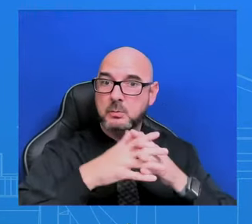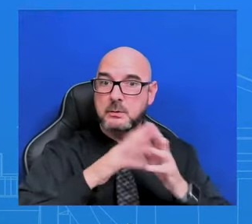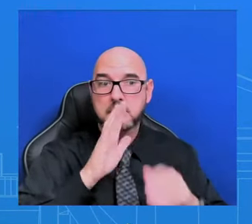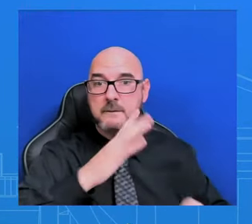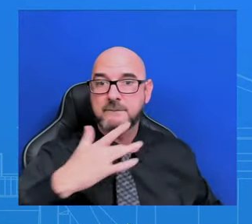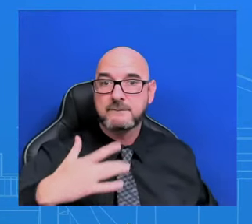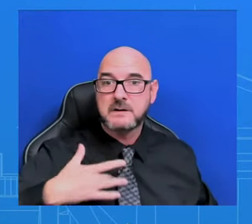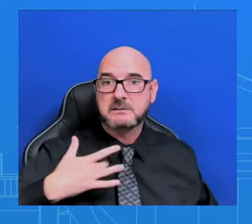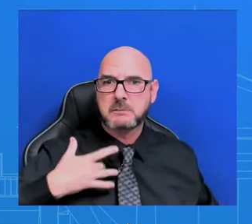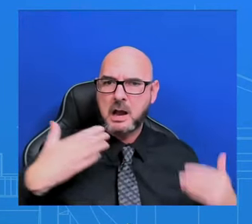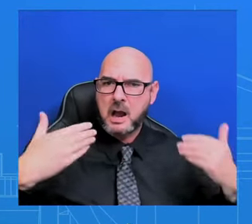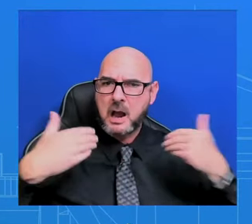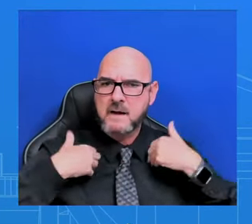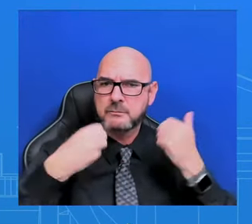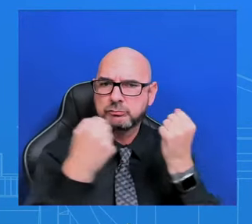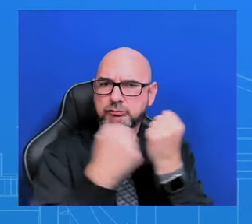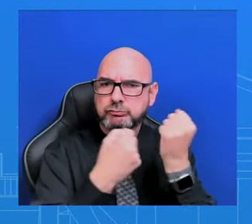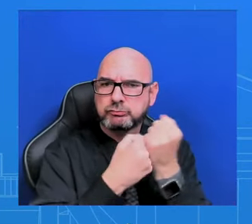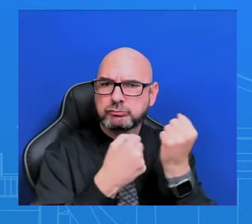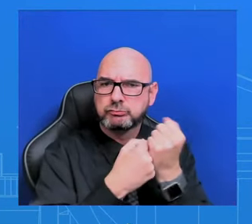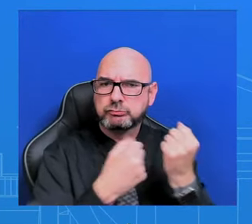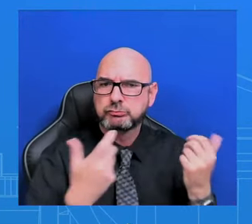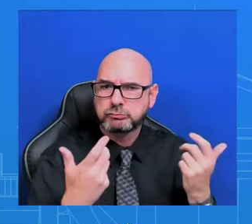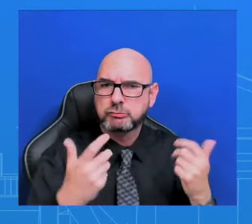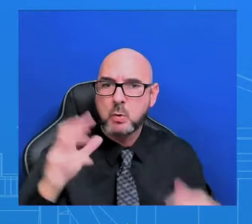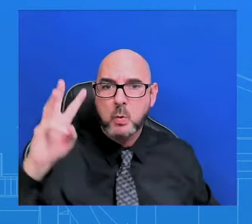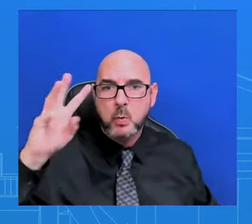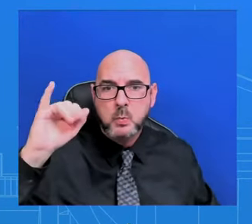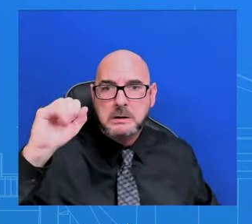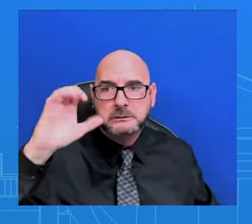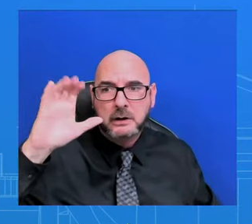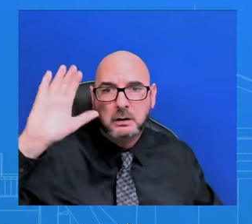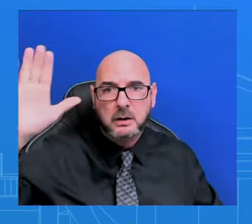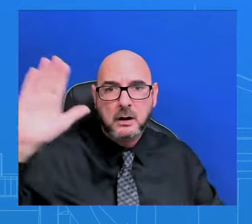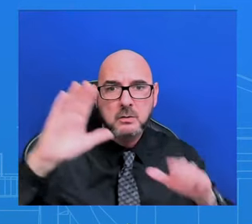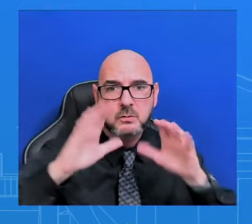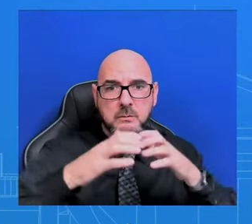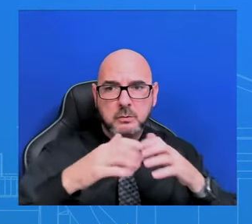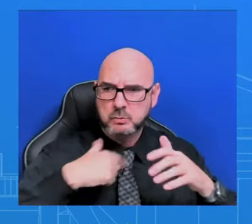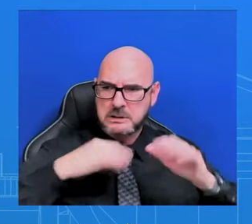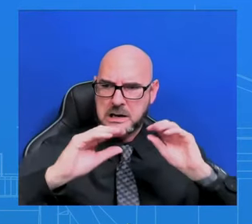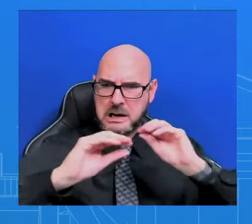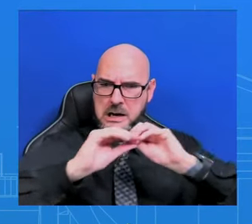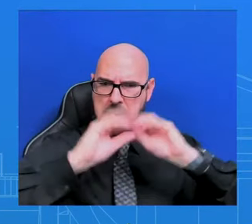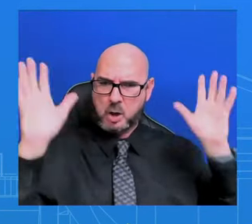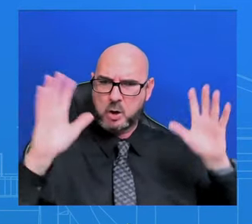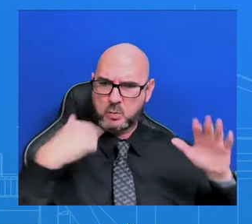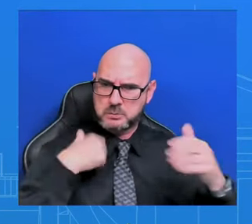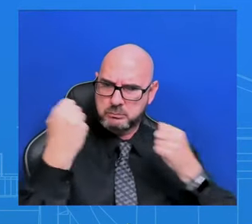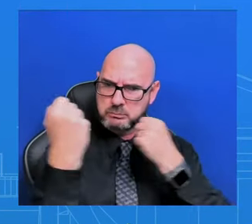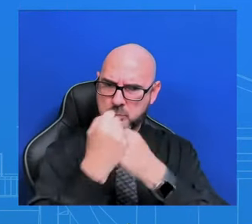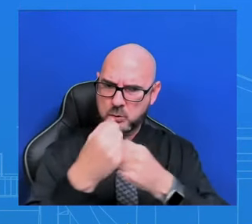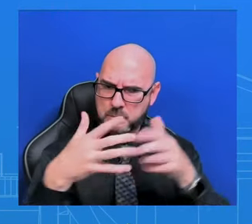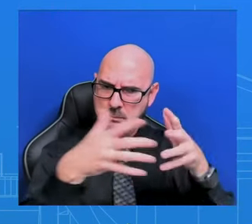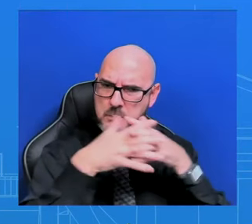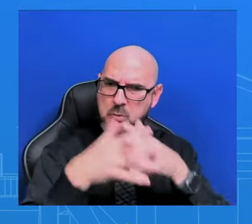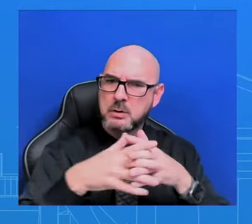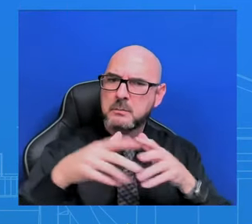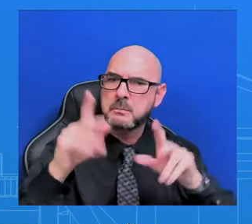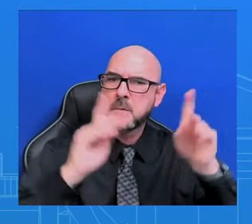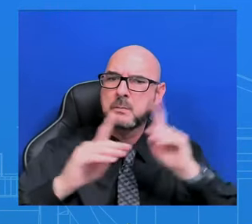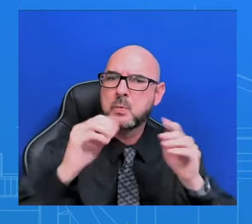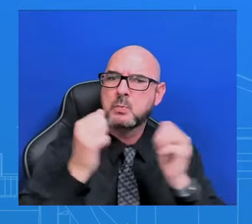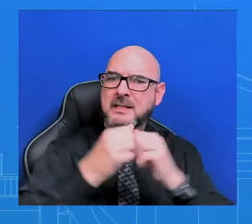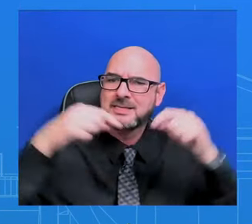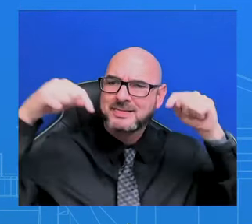We were very clear on where this administration stand. We stand with majority of Americans on this. Maybe the sixth row?